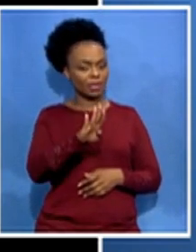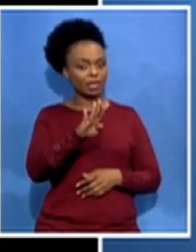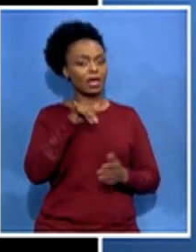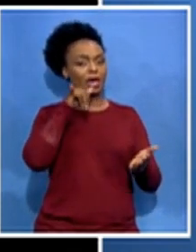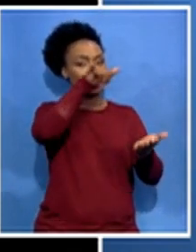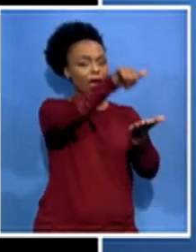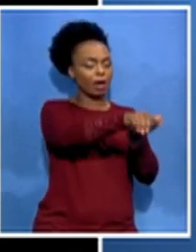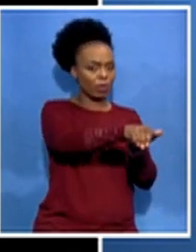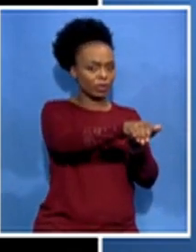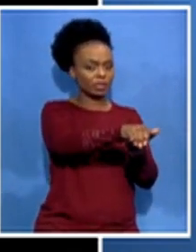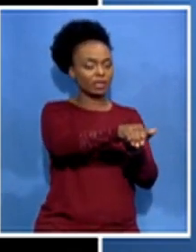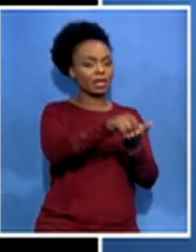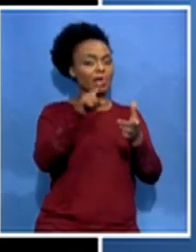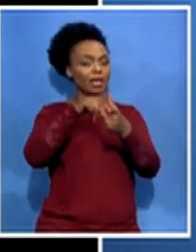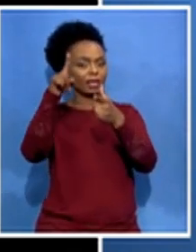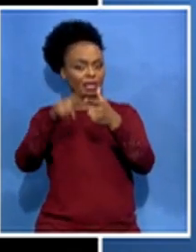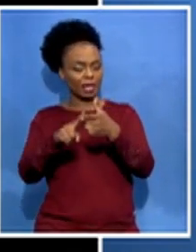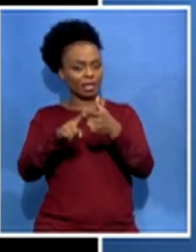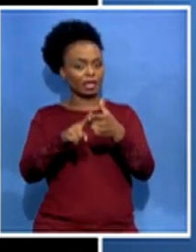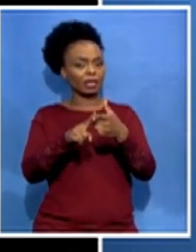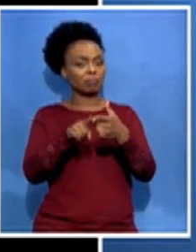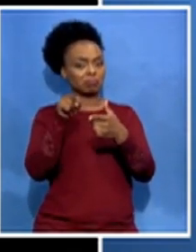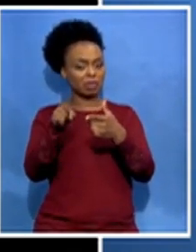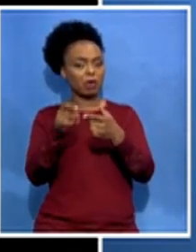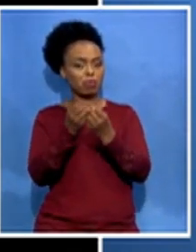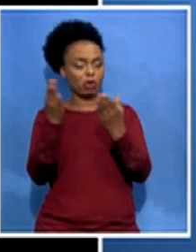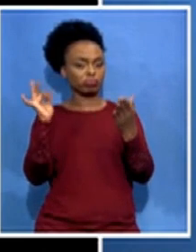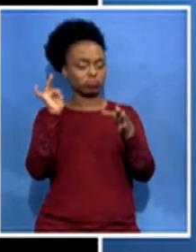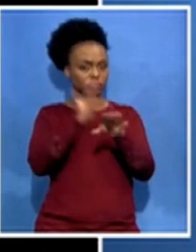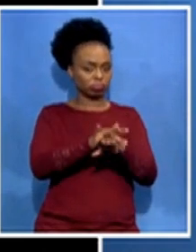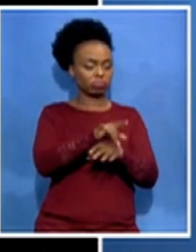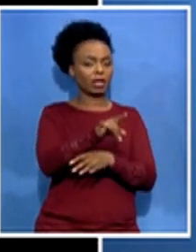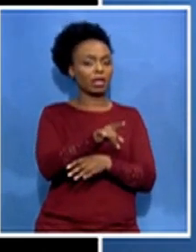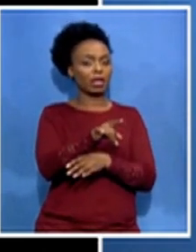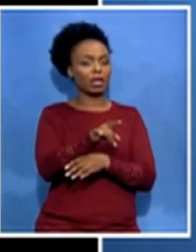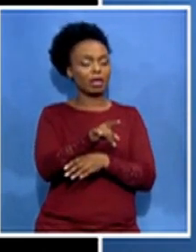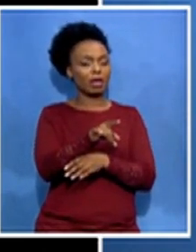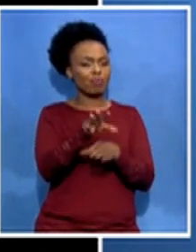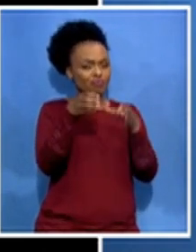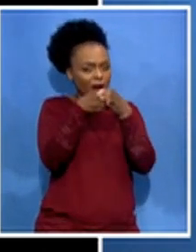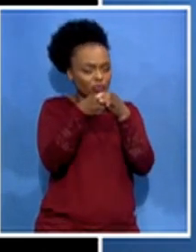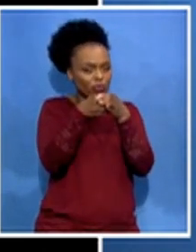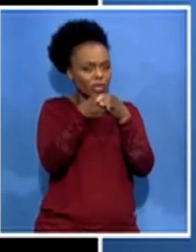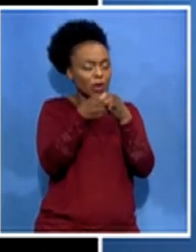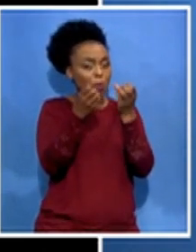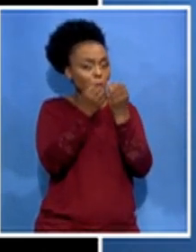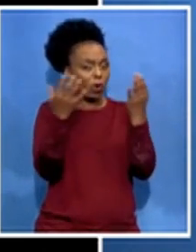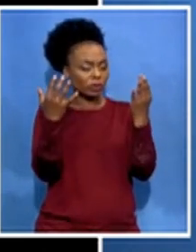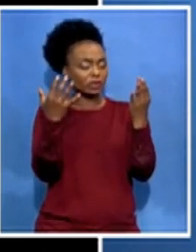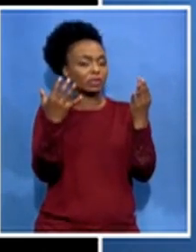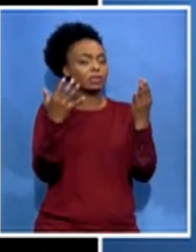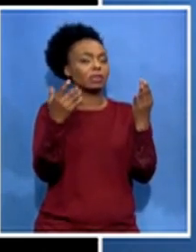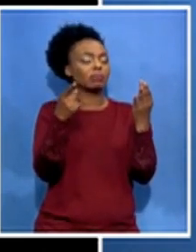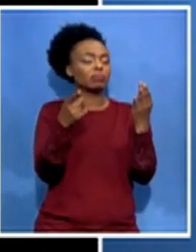minority tutsis it led to hundreds of these tutsis being